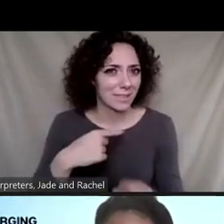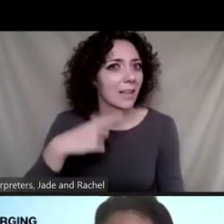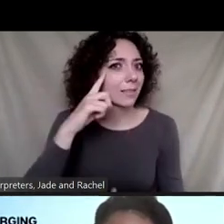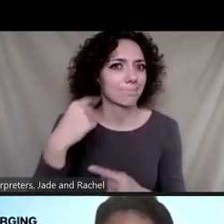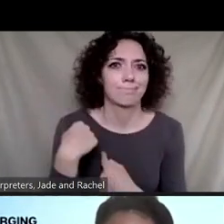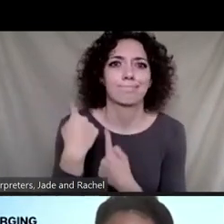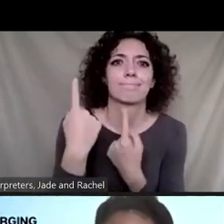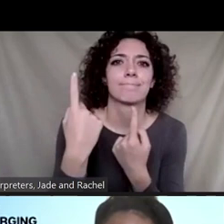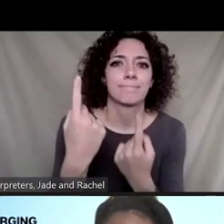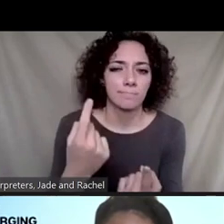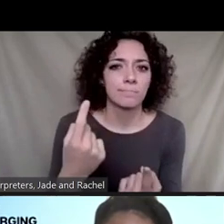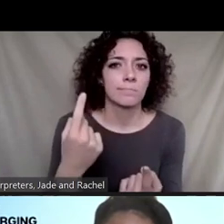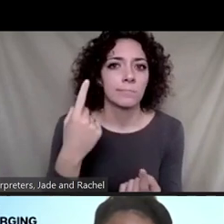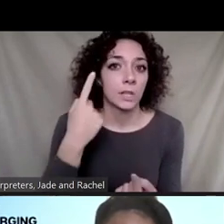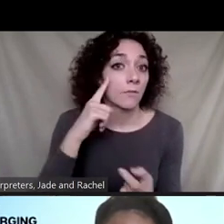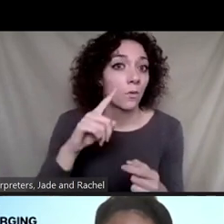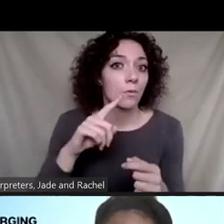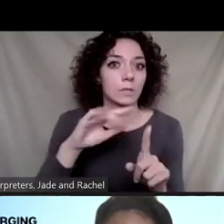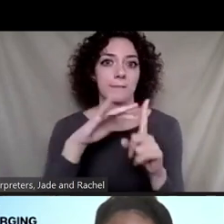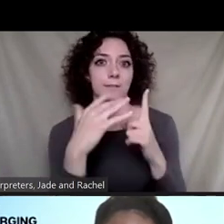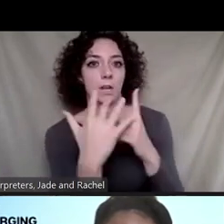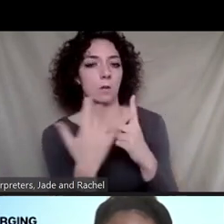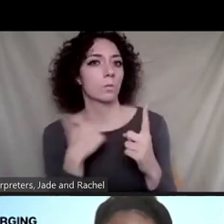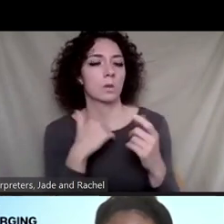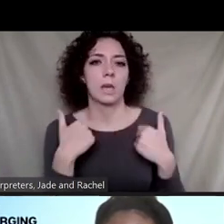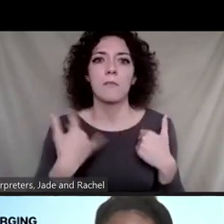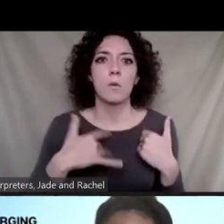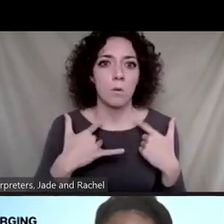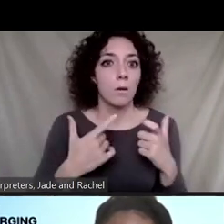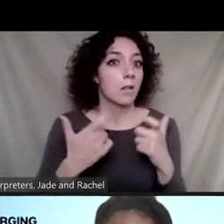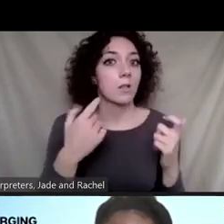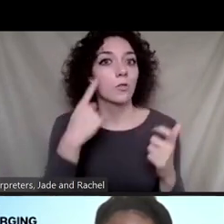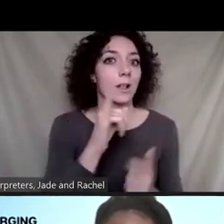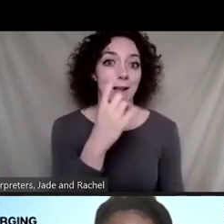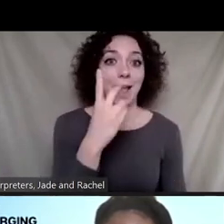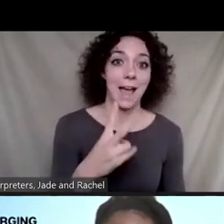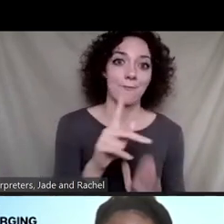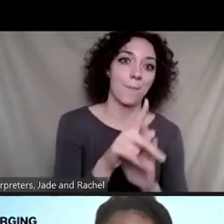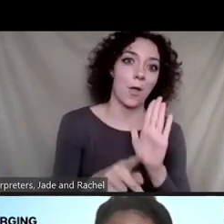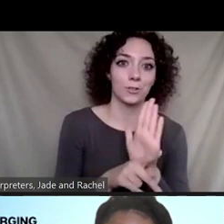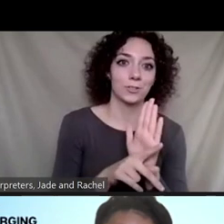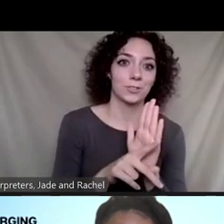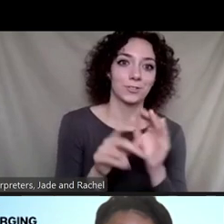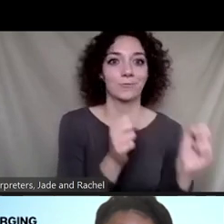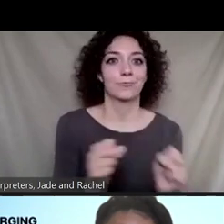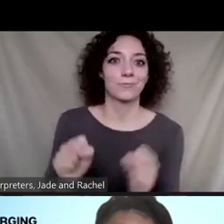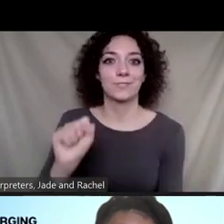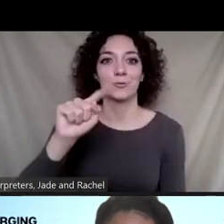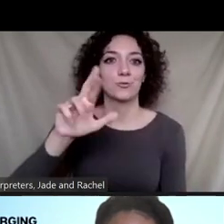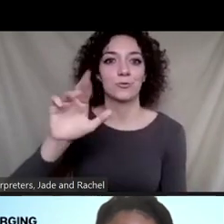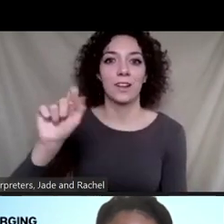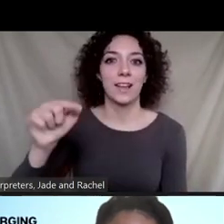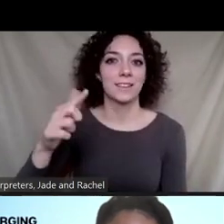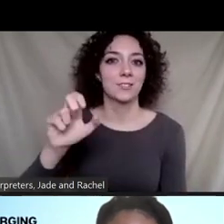time for environment, we have largely played half a policy strategy, which has been the regulatory side. And we are not as